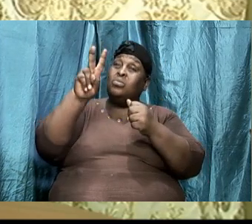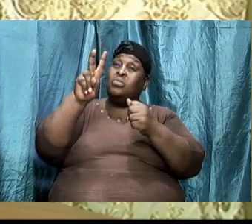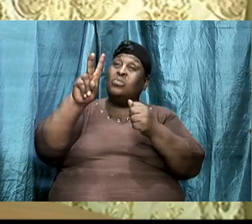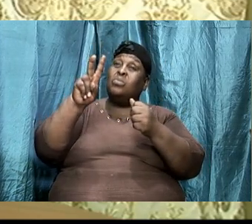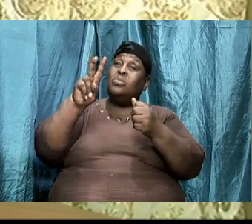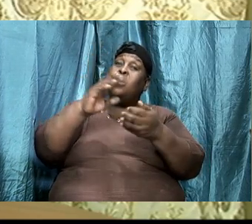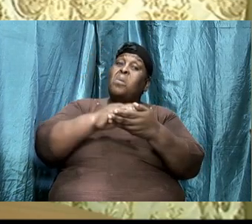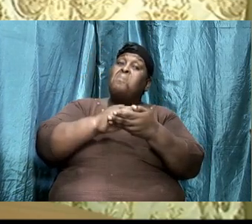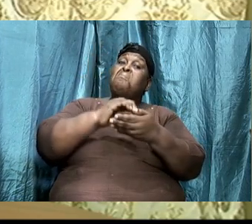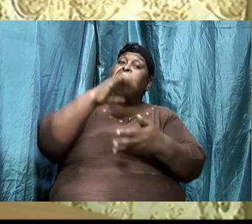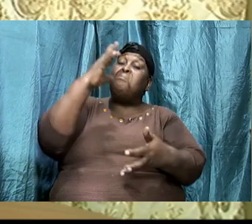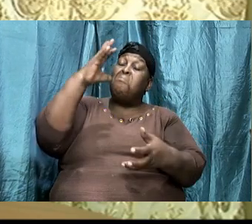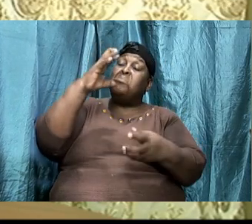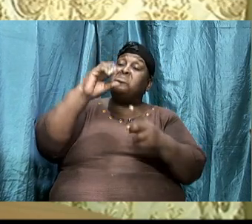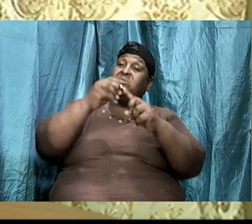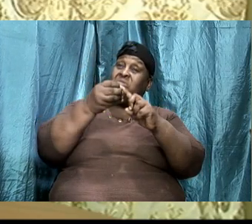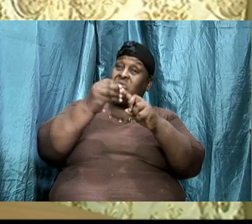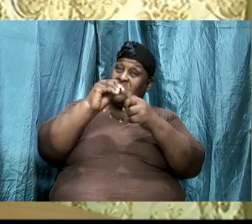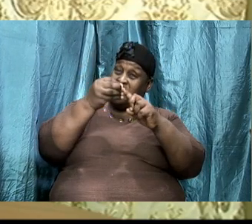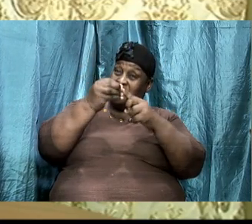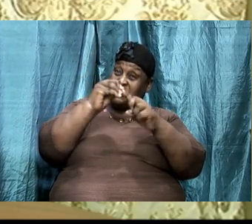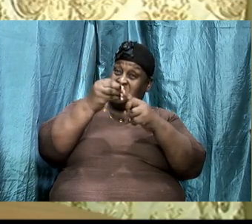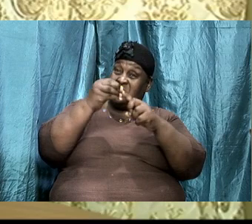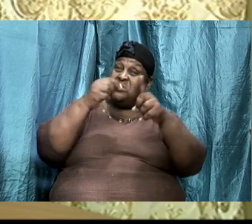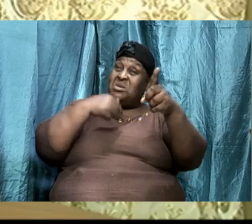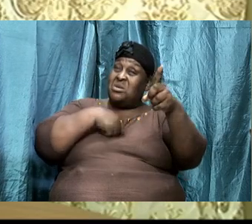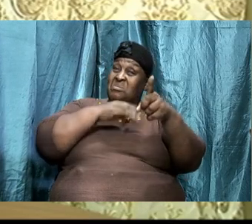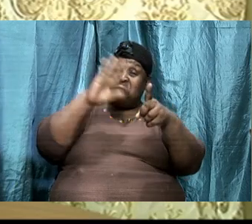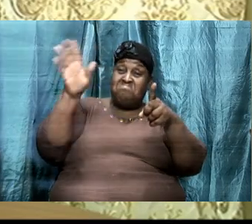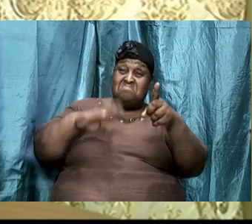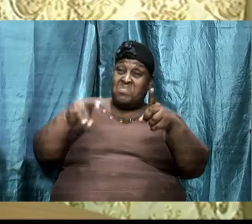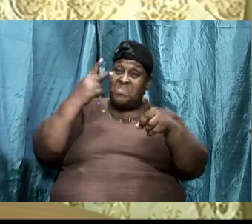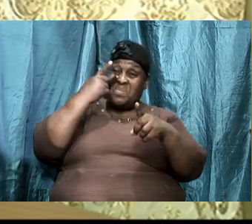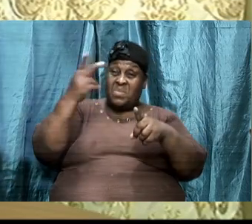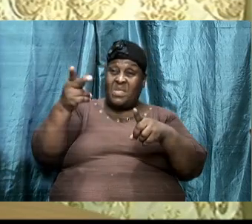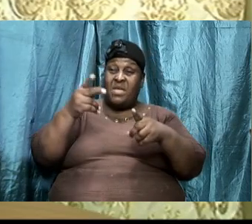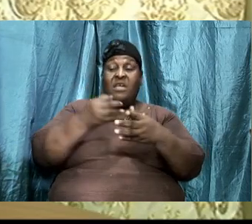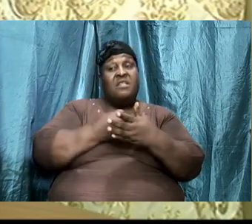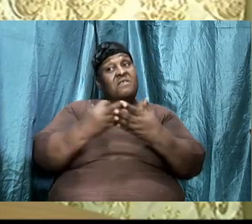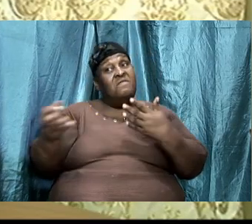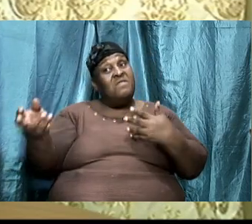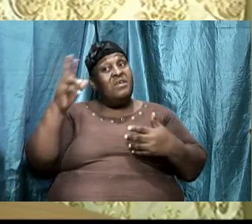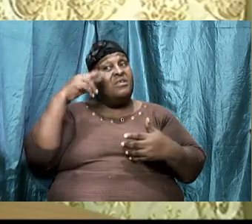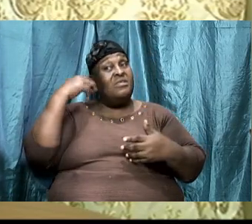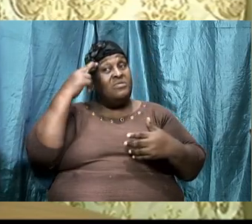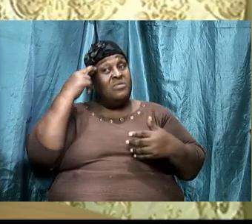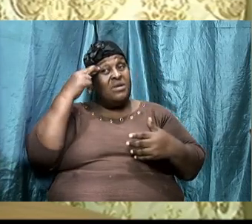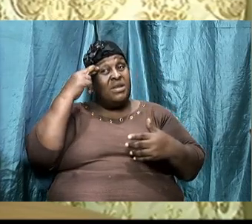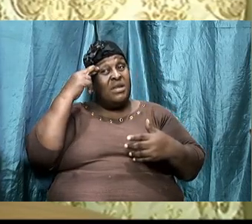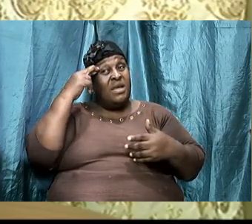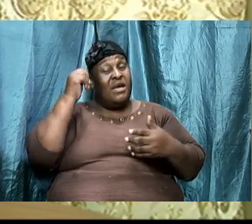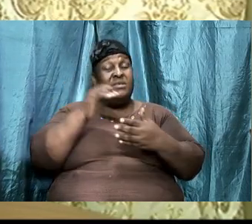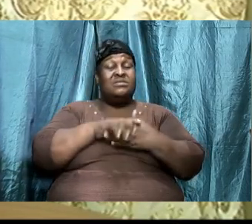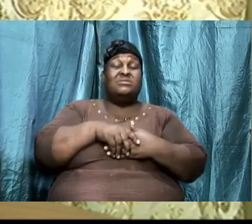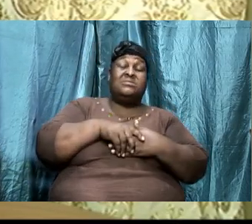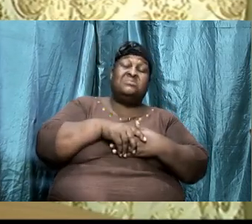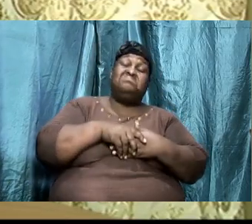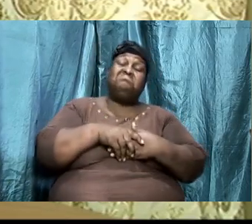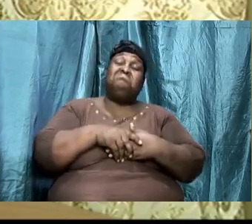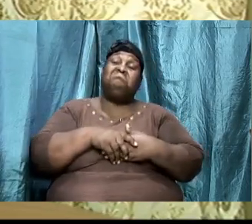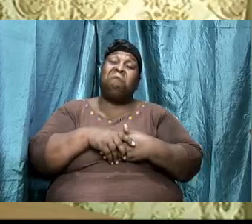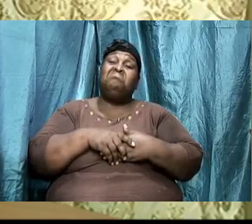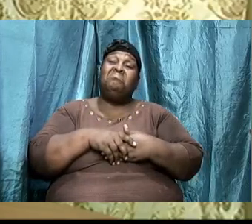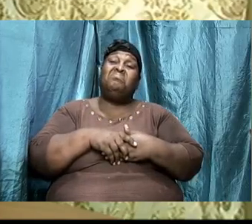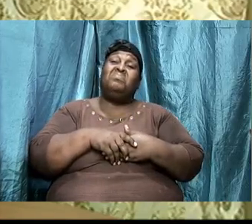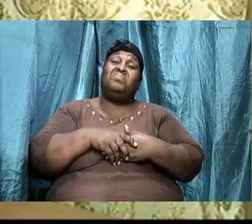that I have never seen. They also failed to recognize, and this is why it's important now, that